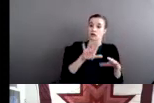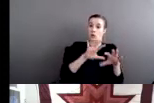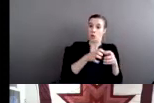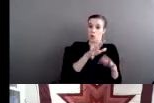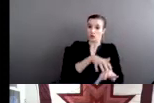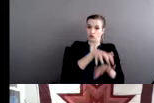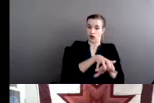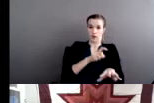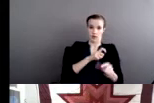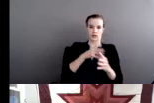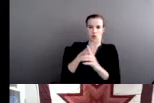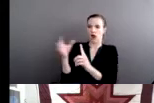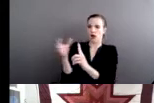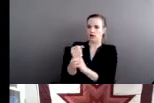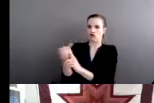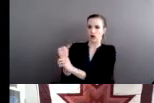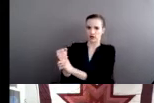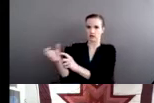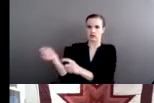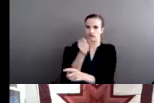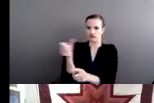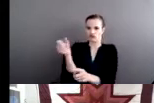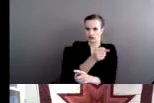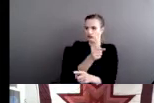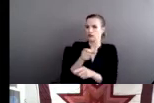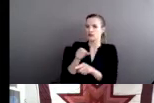committed when they were really being drunk and disorderly.